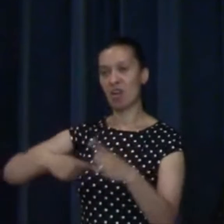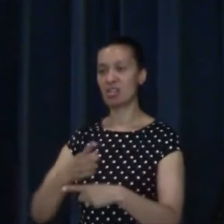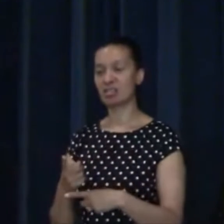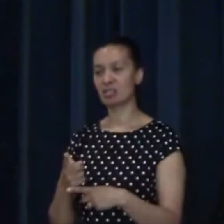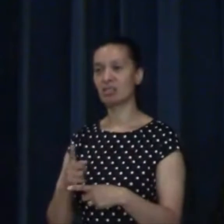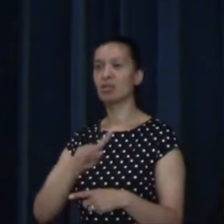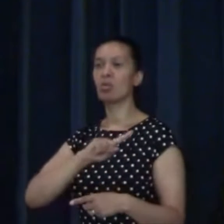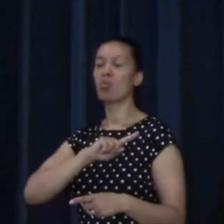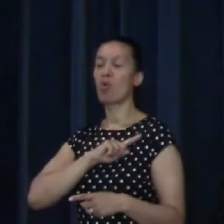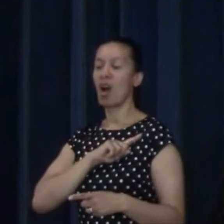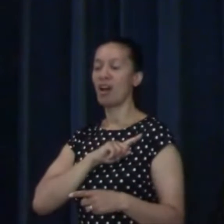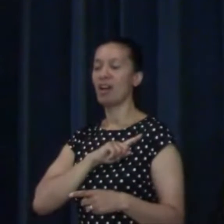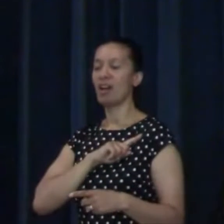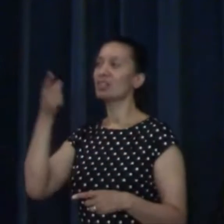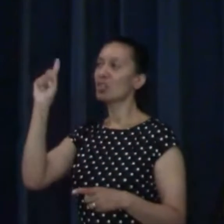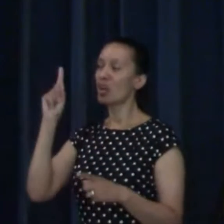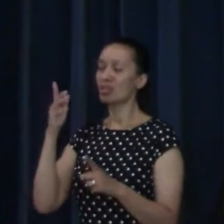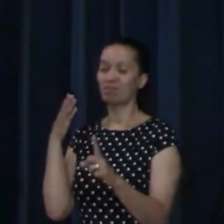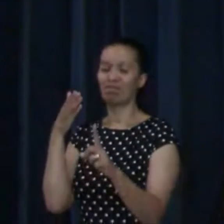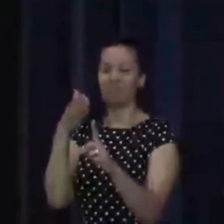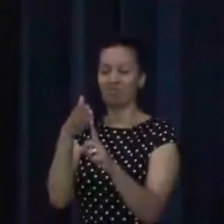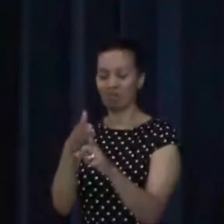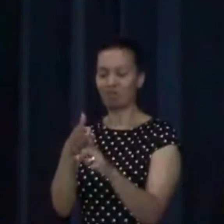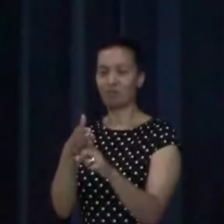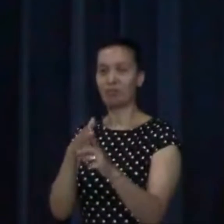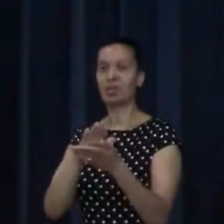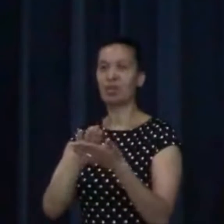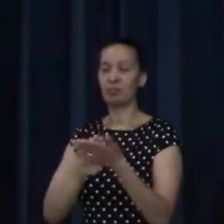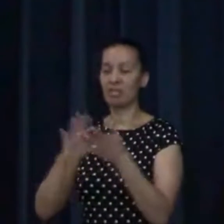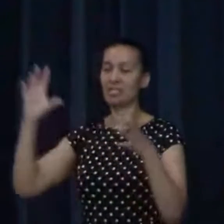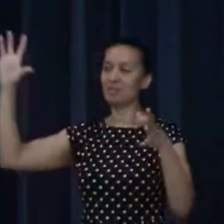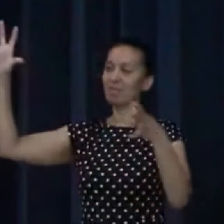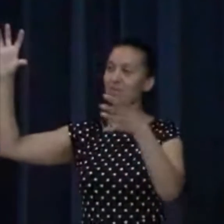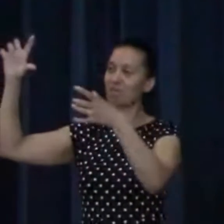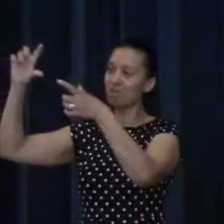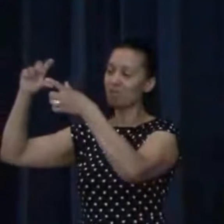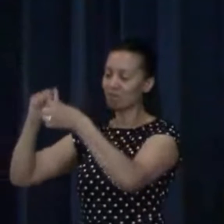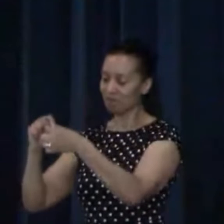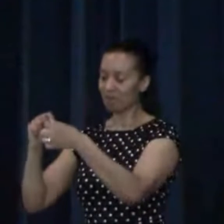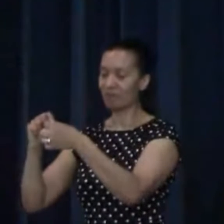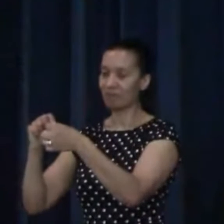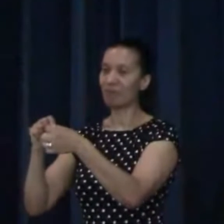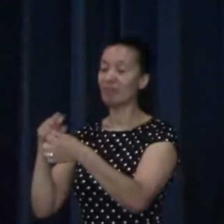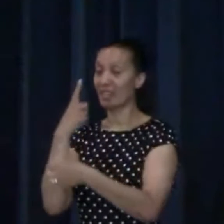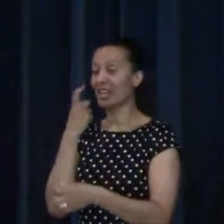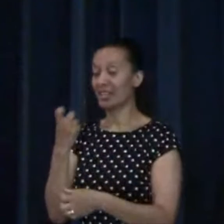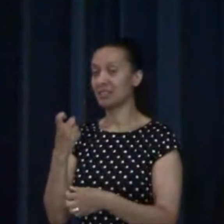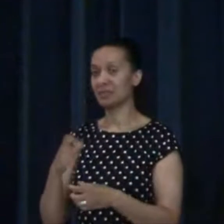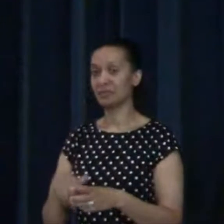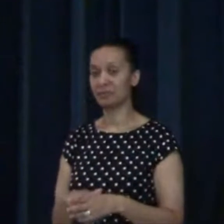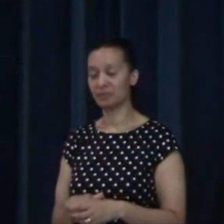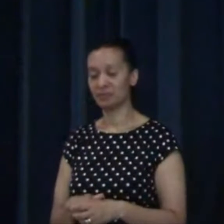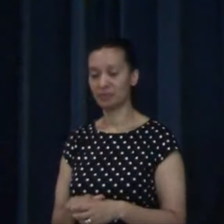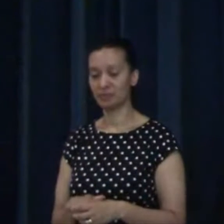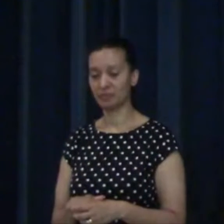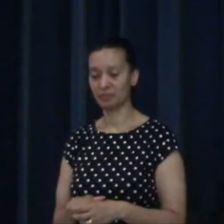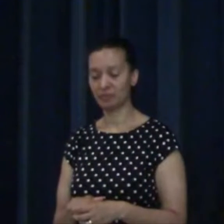He wants us to be in a right relationship with him. He wants us to be reconciled to him.